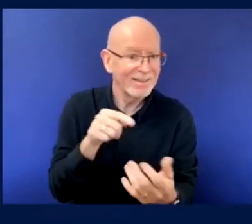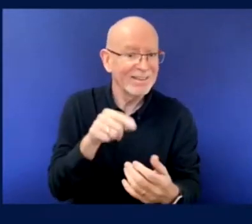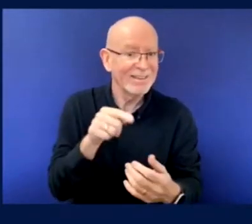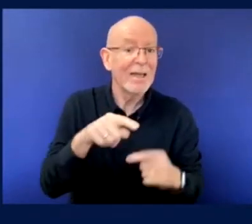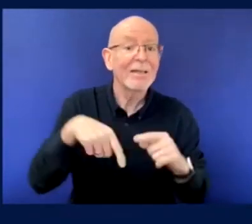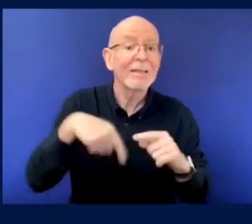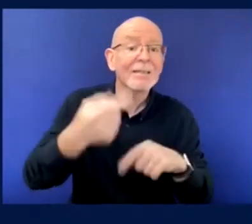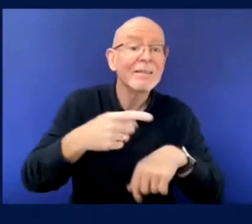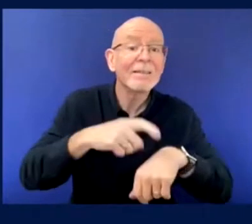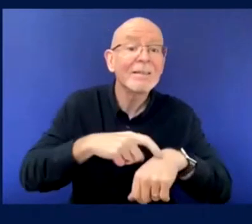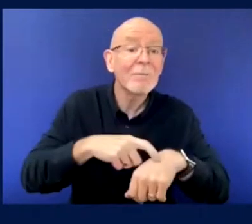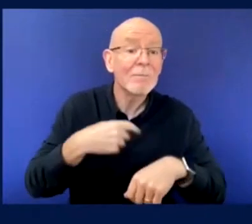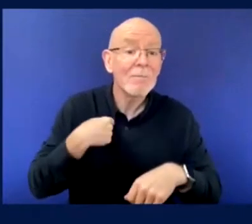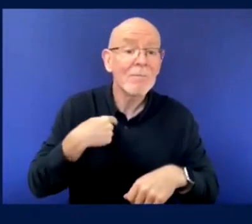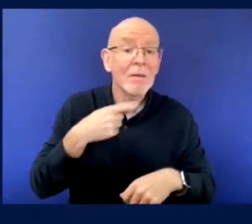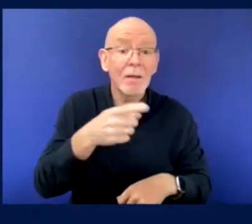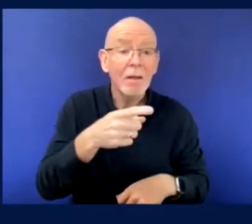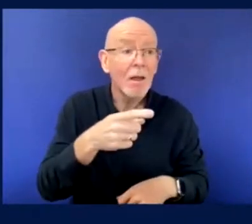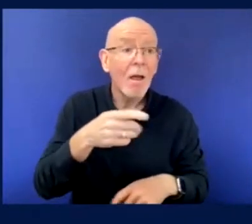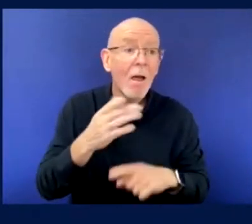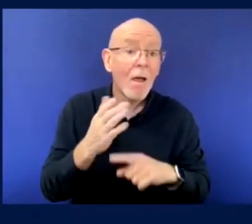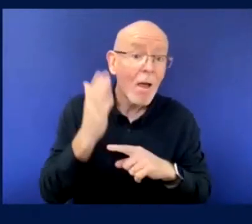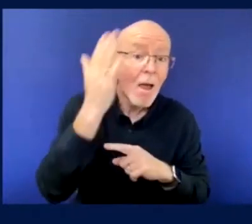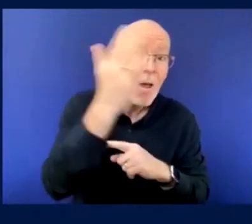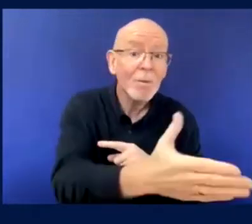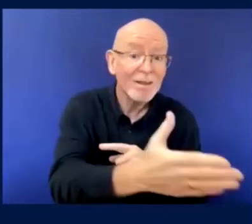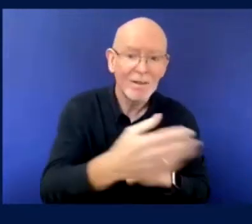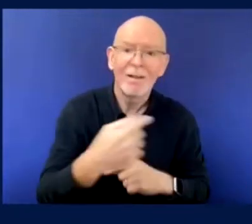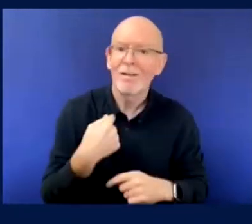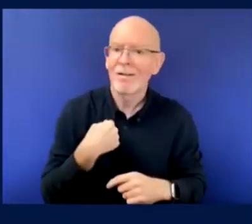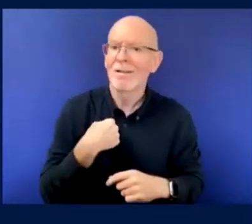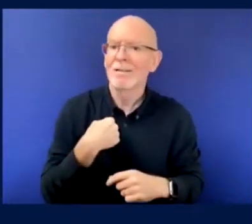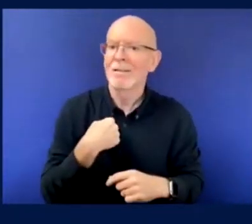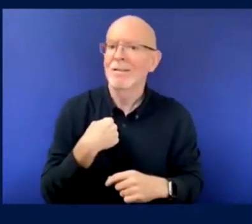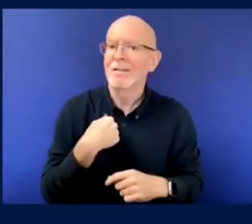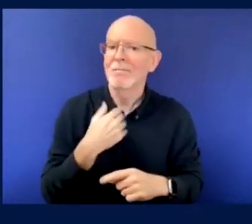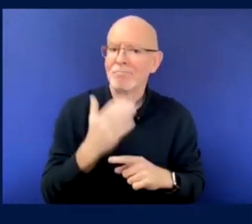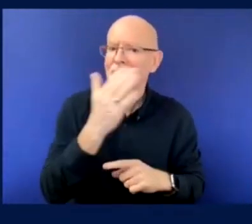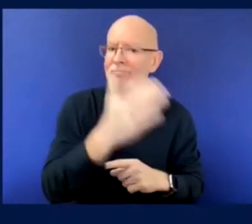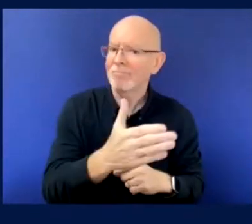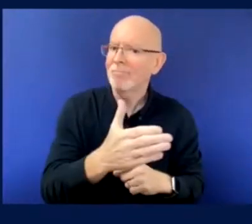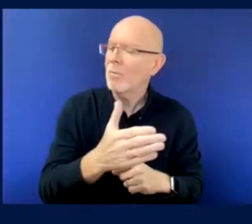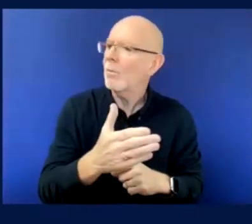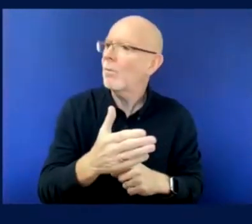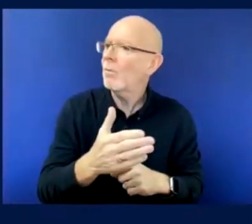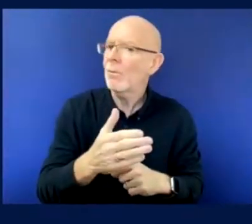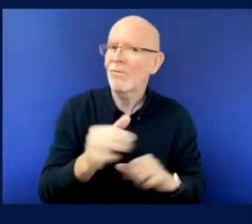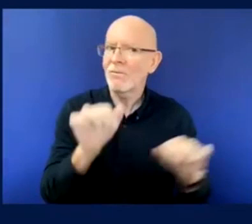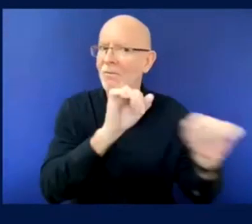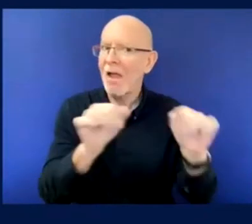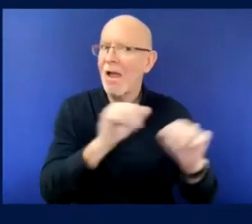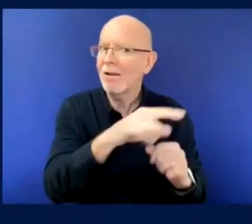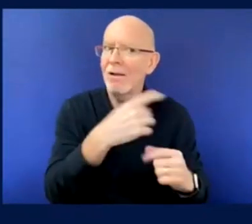Yeah. To be honest, like best to be honest, other people's experiences,